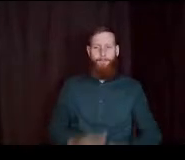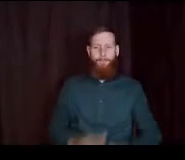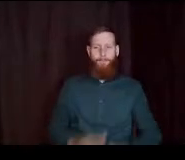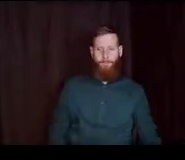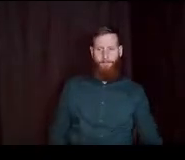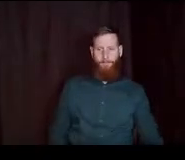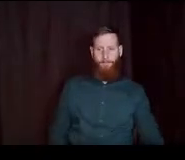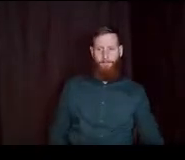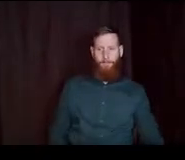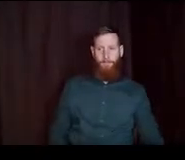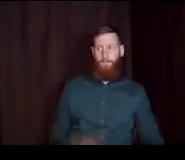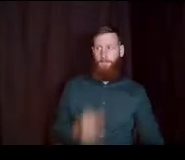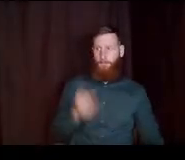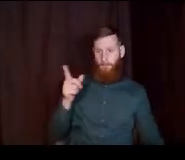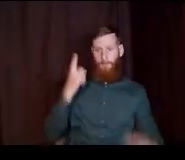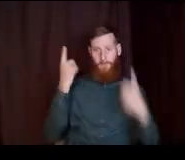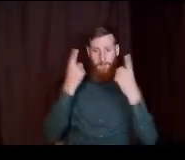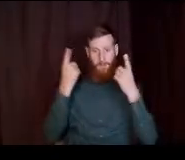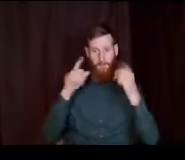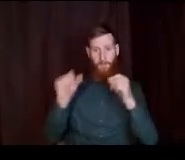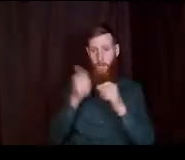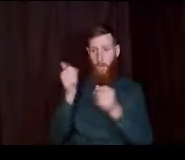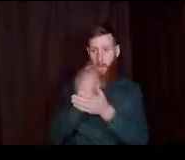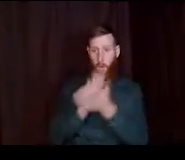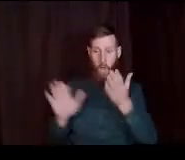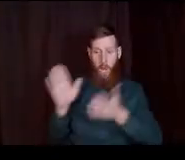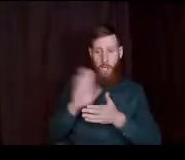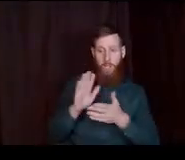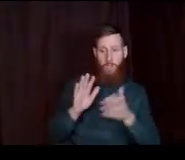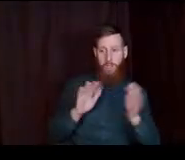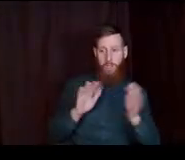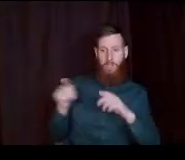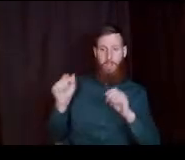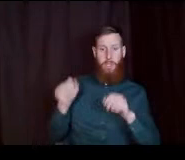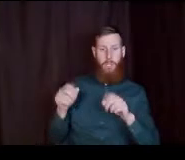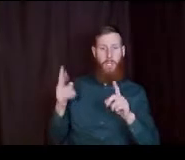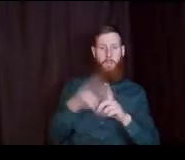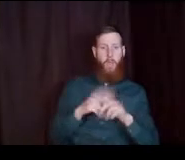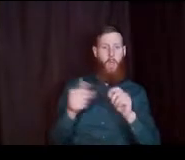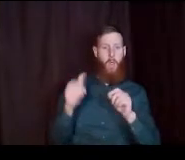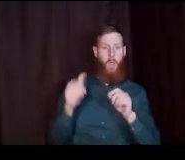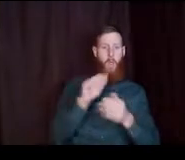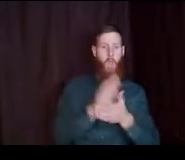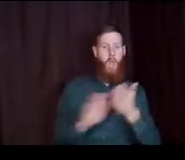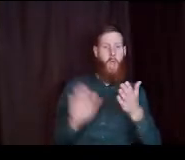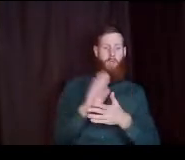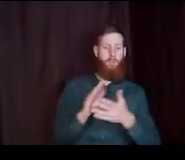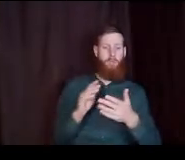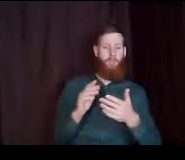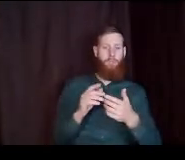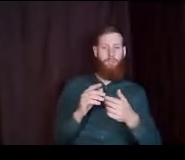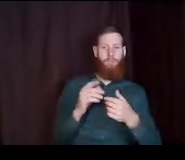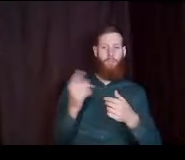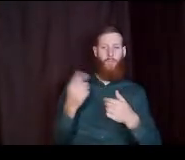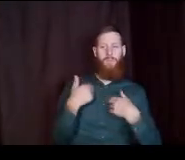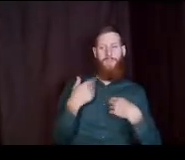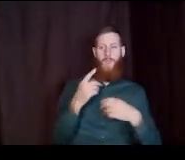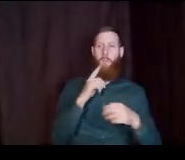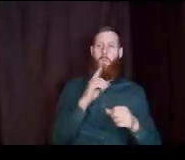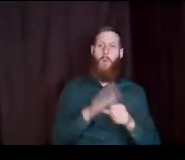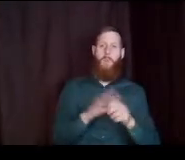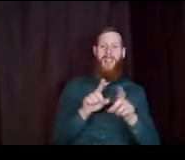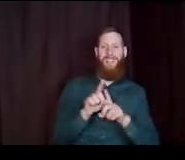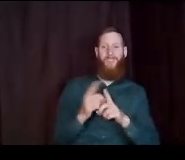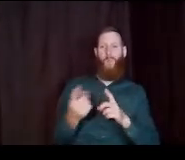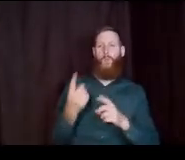if they're considering other colleges. they can apply to other colleges as well. and just always have promises. one of their choices. I